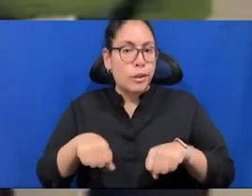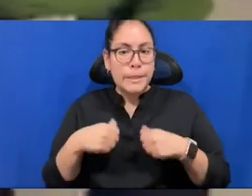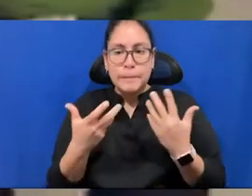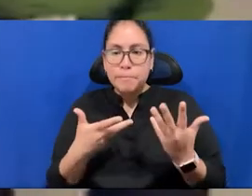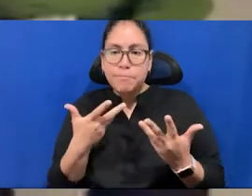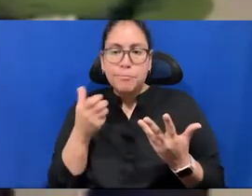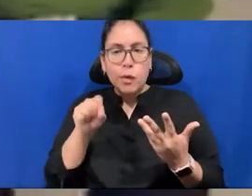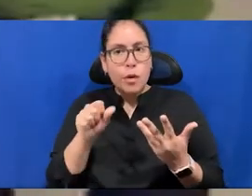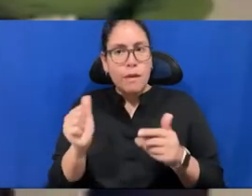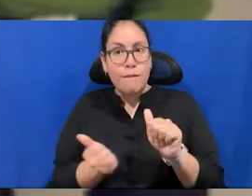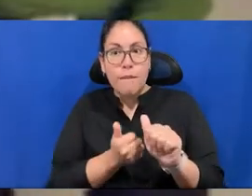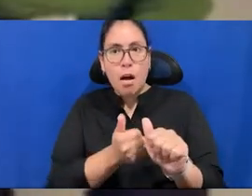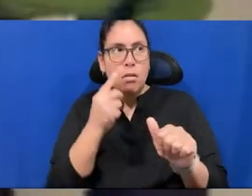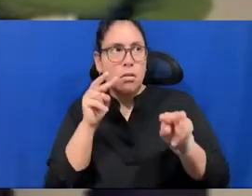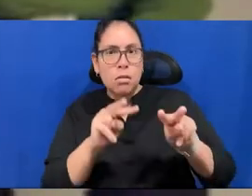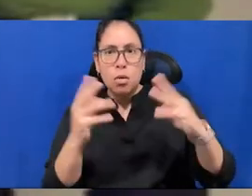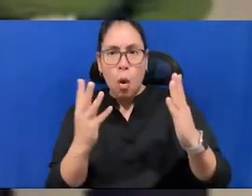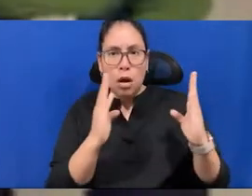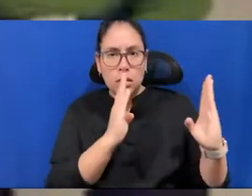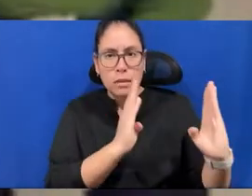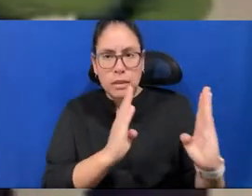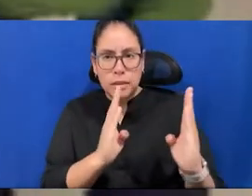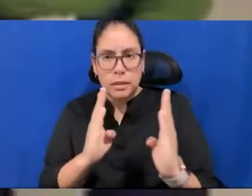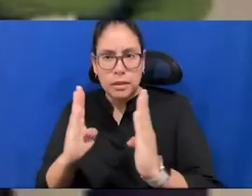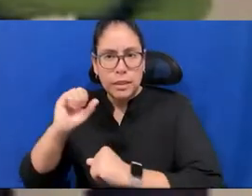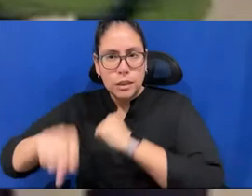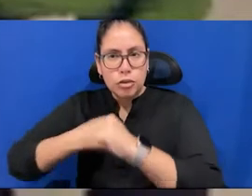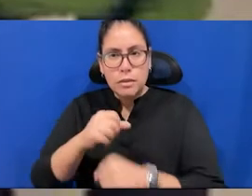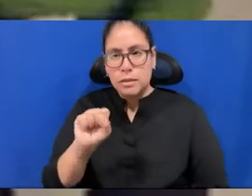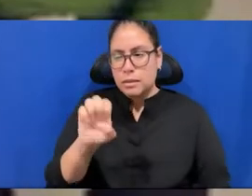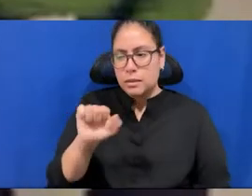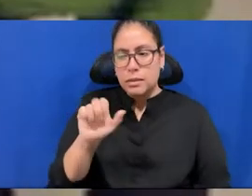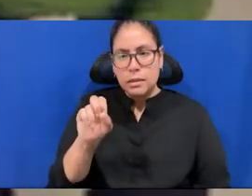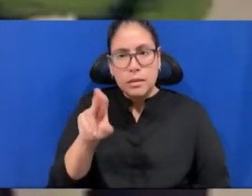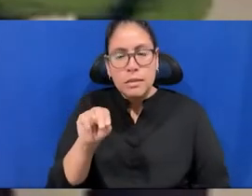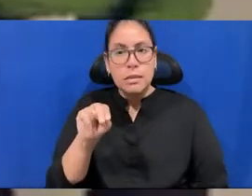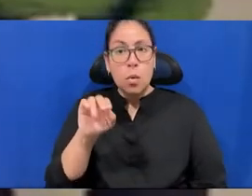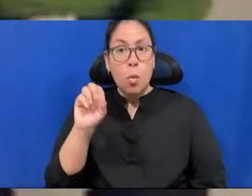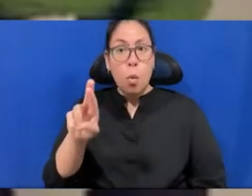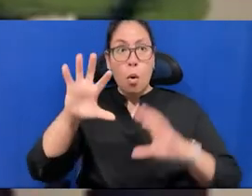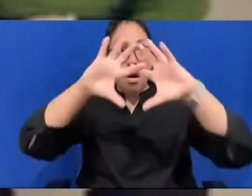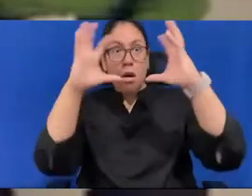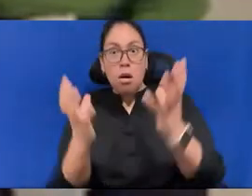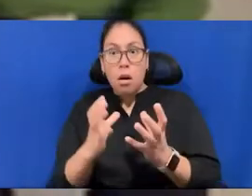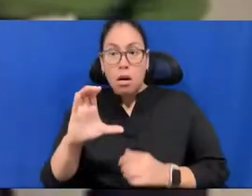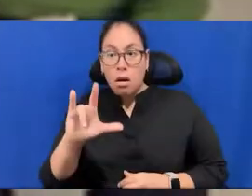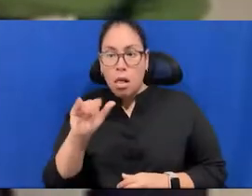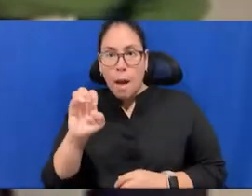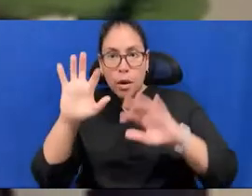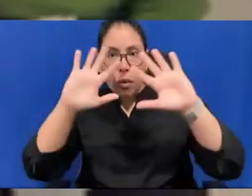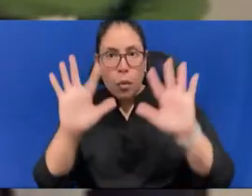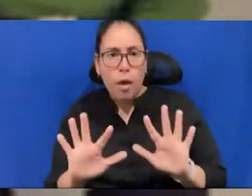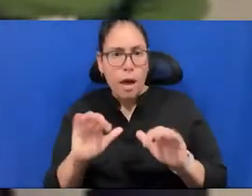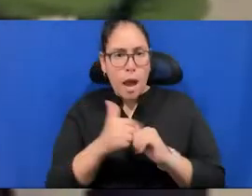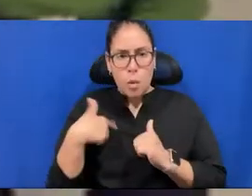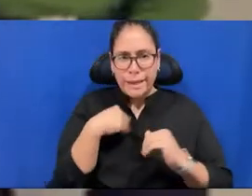right? Uh, follow the climate instead to kind of cultivate or fix the climate in the region. And agriculture, it seems, is, is a place